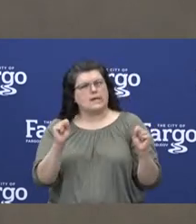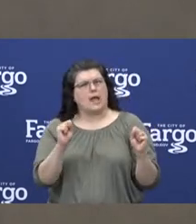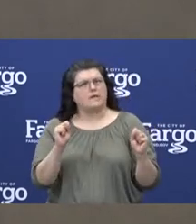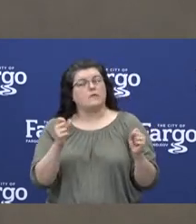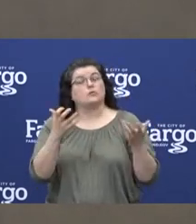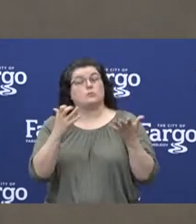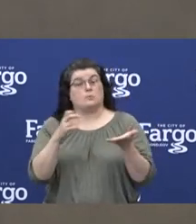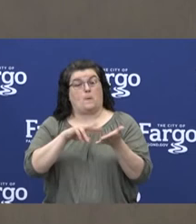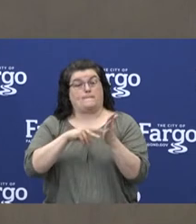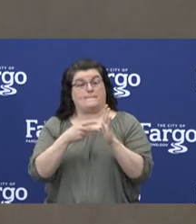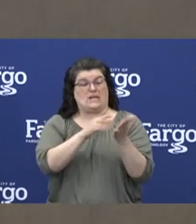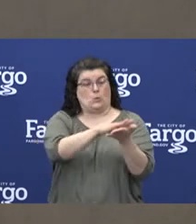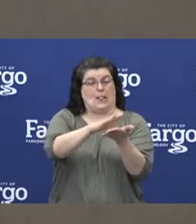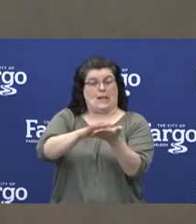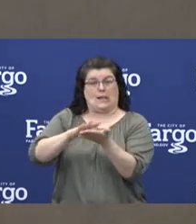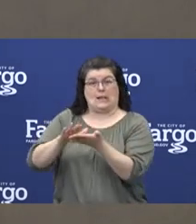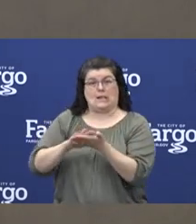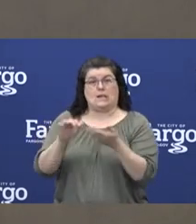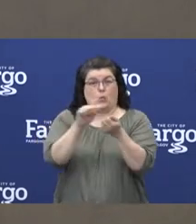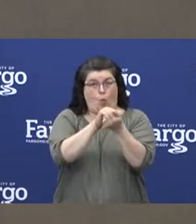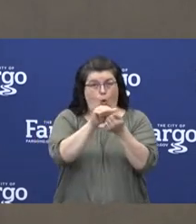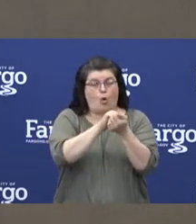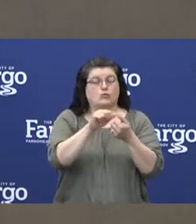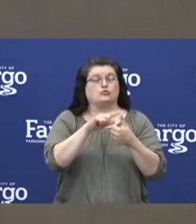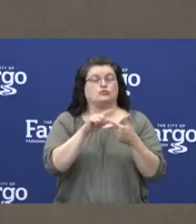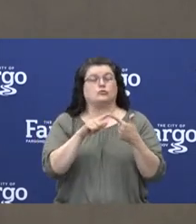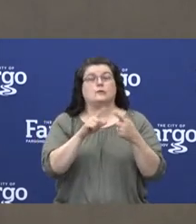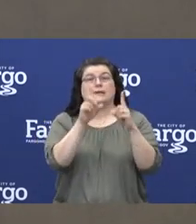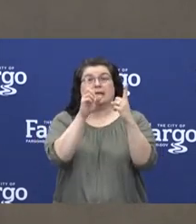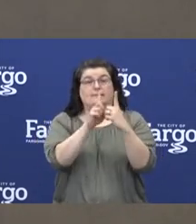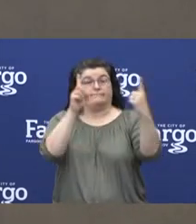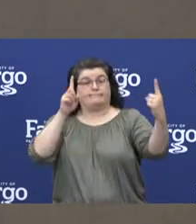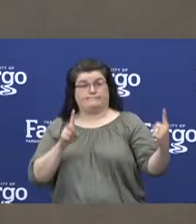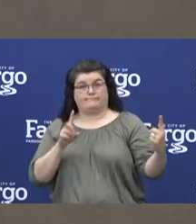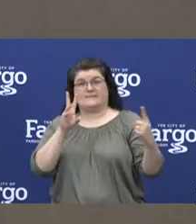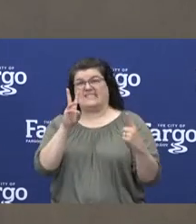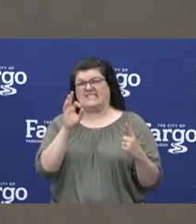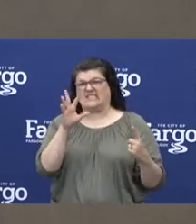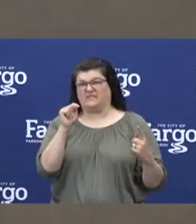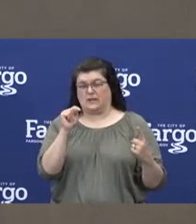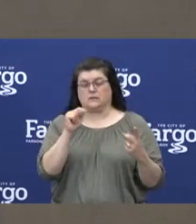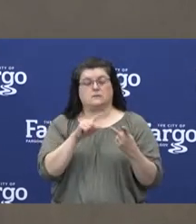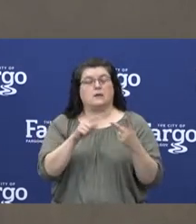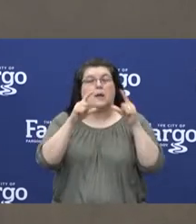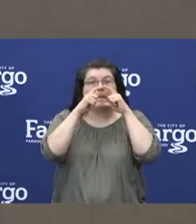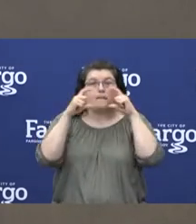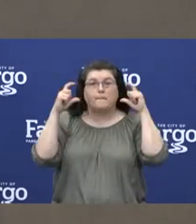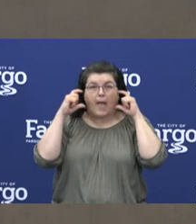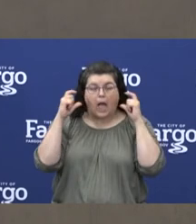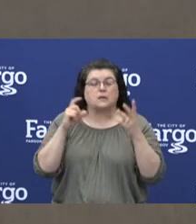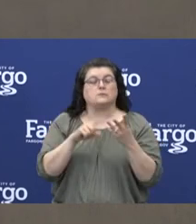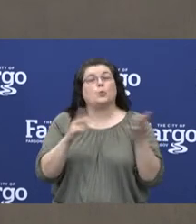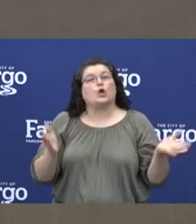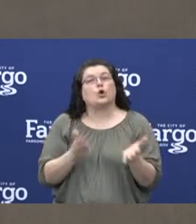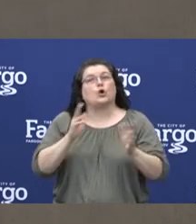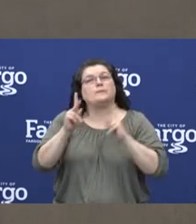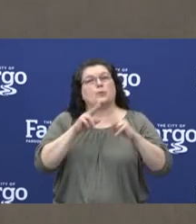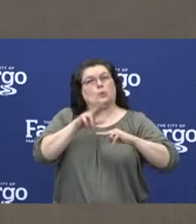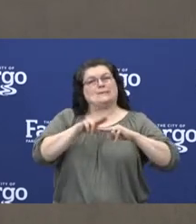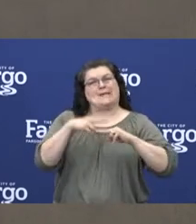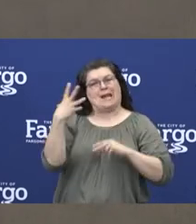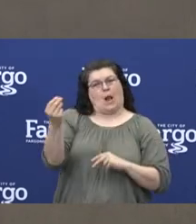sanitizing, remaining six feet apart, wearing masks, encouraging outdoor seating, washing